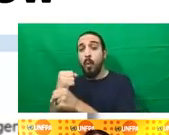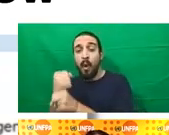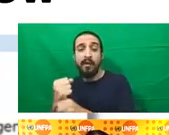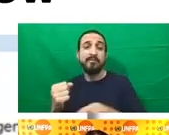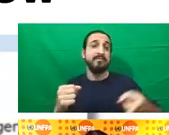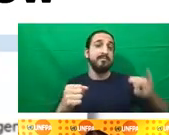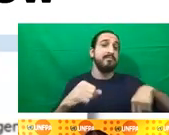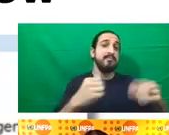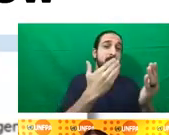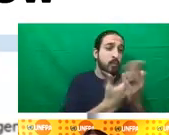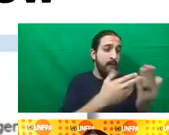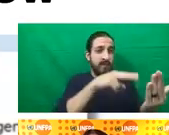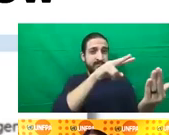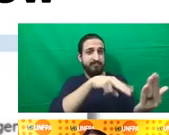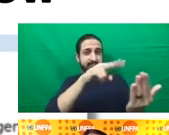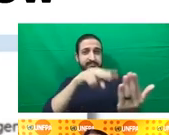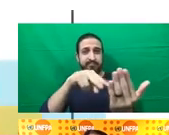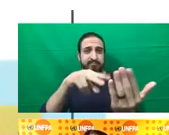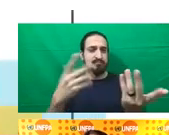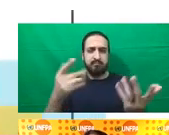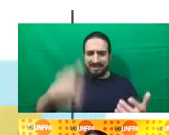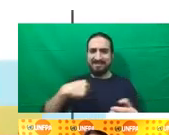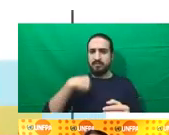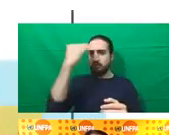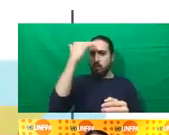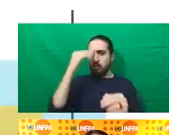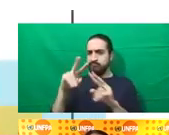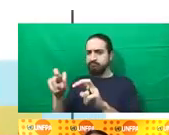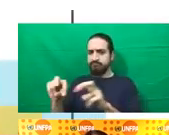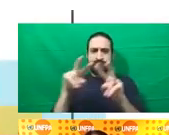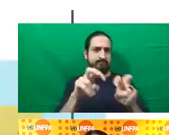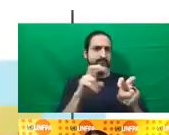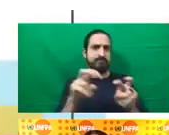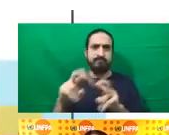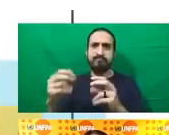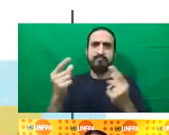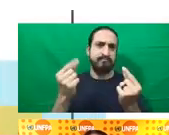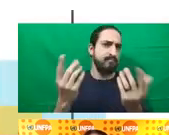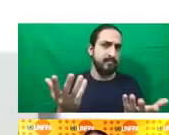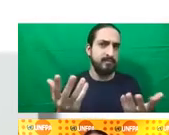And so if we move to the next slide, the next slide show, next slide,